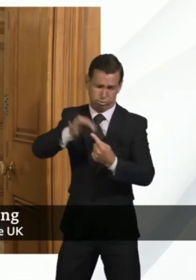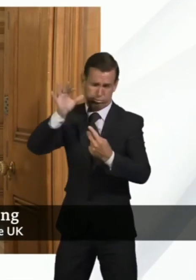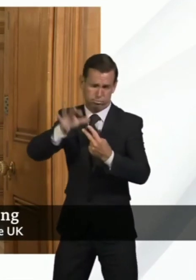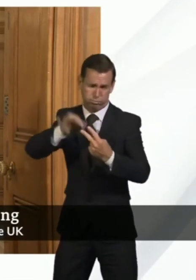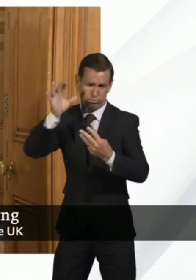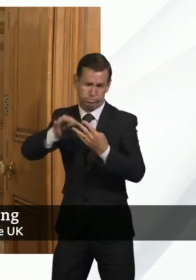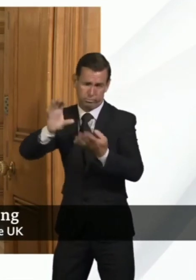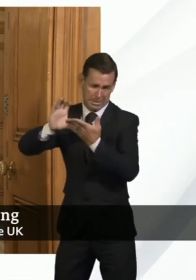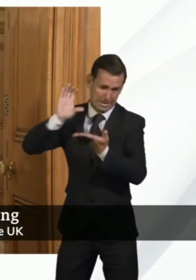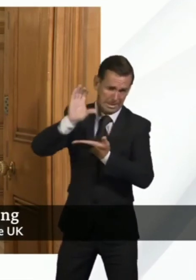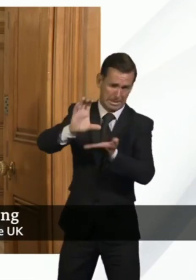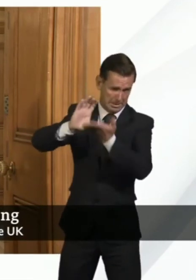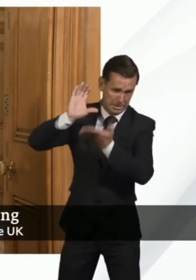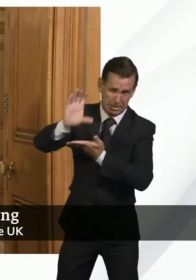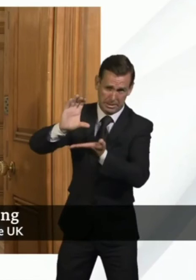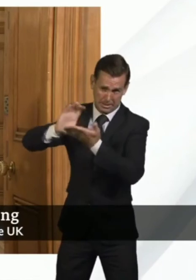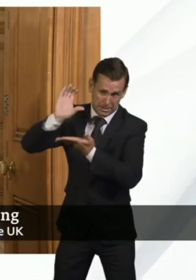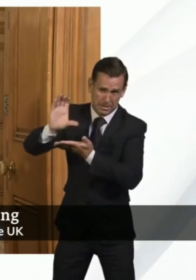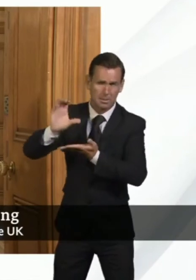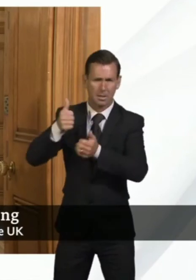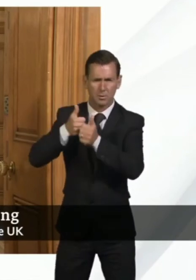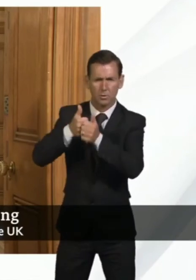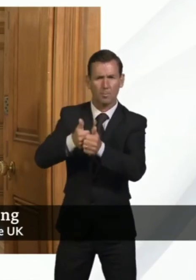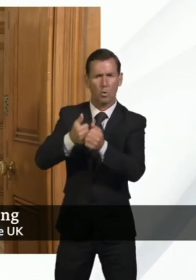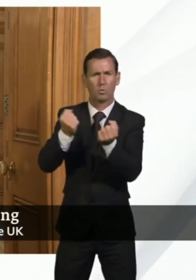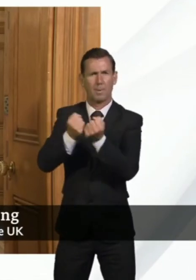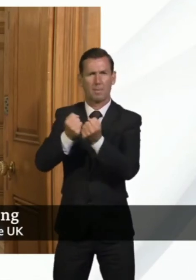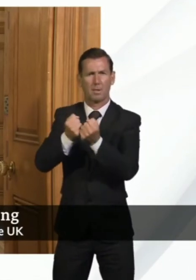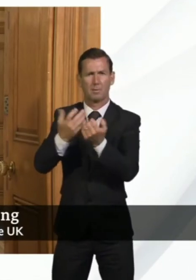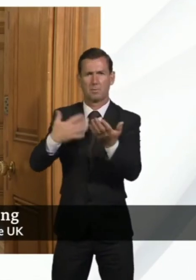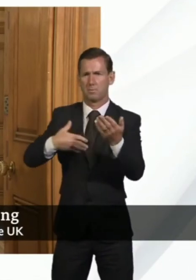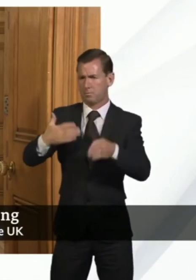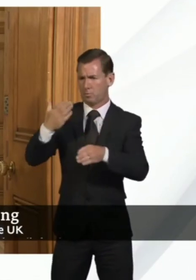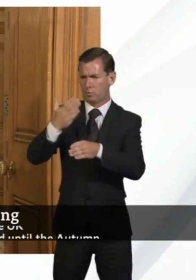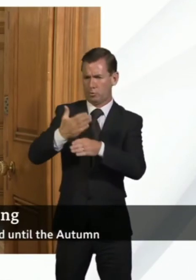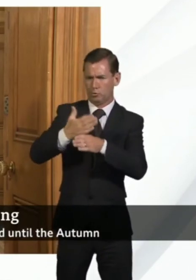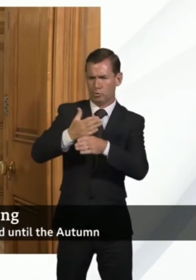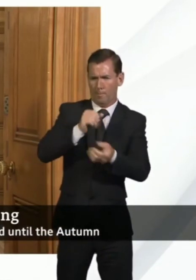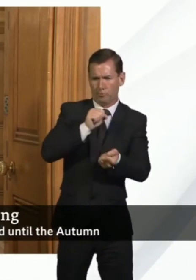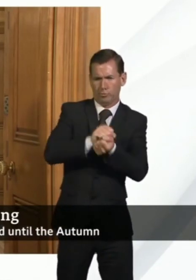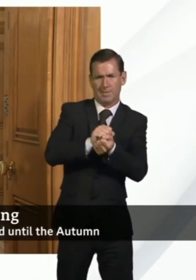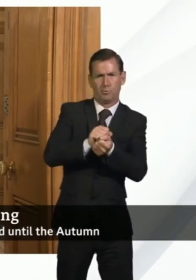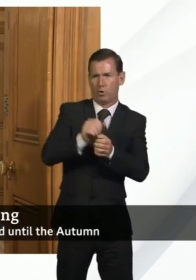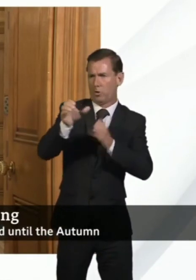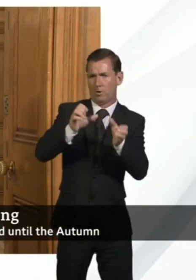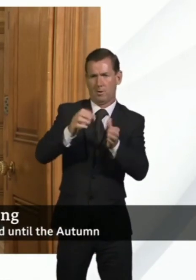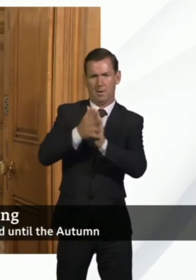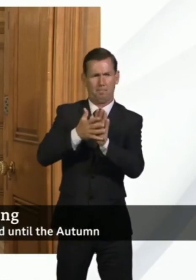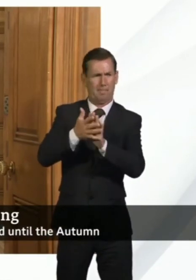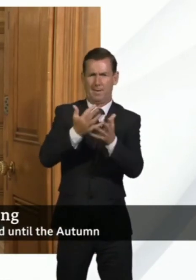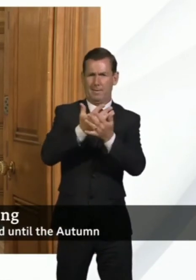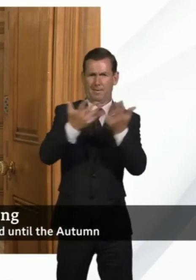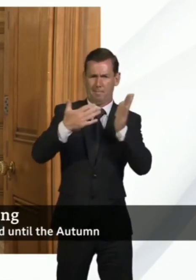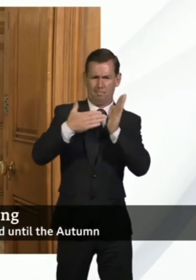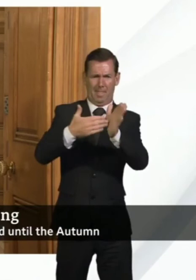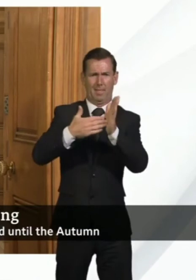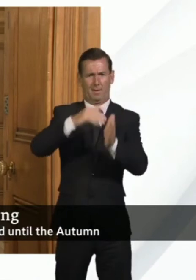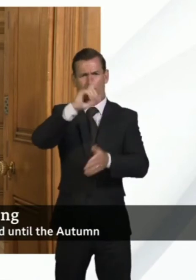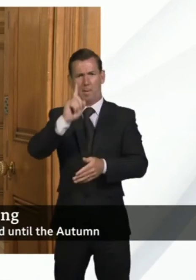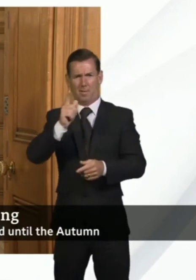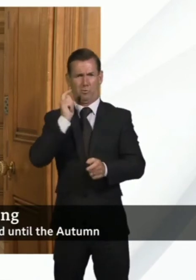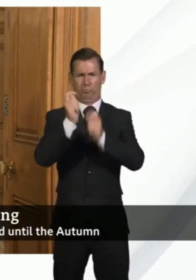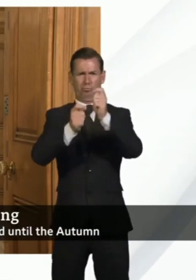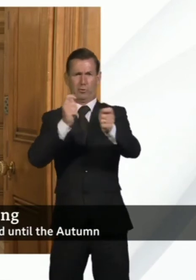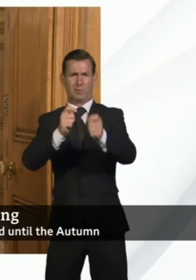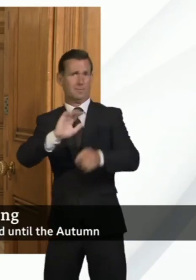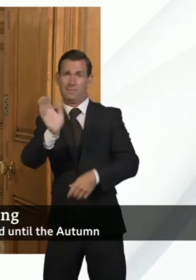support people through these hard times for example the job retention scheme meaning that literally millions of people who would otherwise have been made redundant